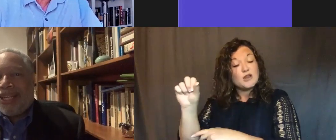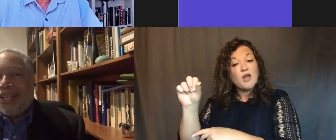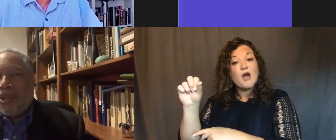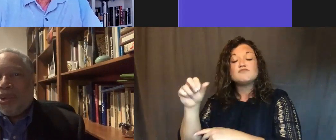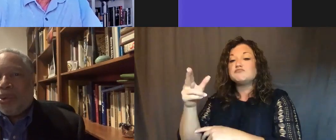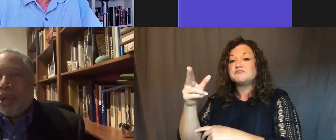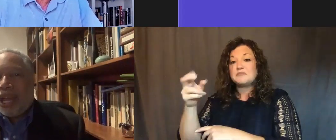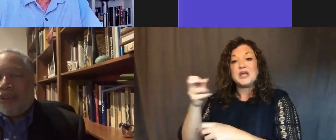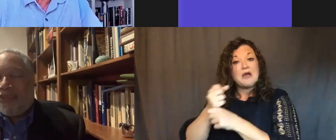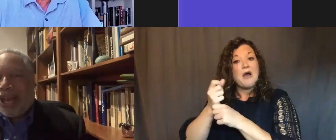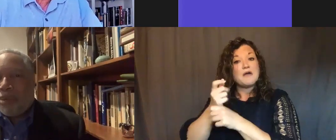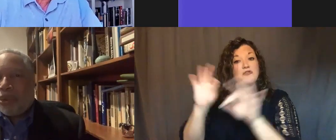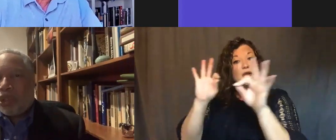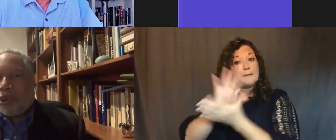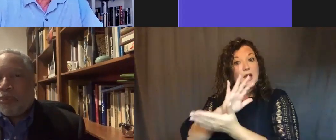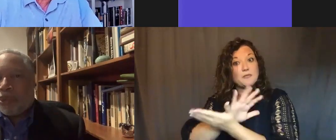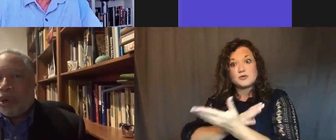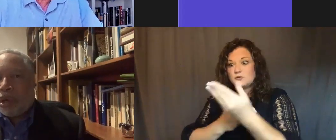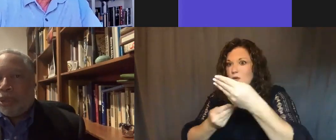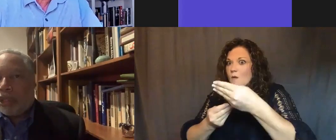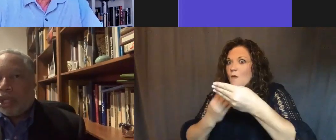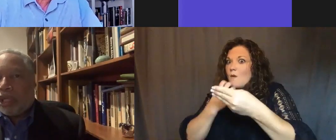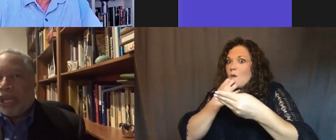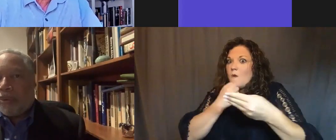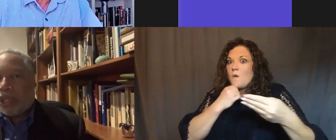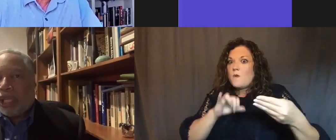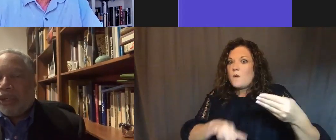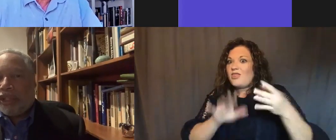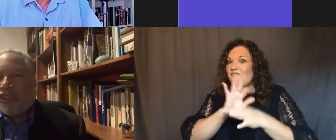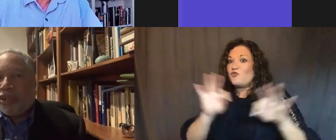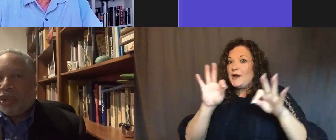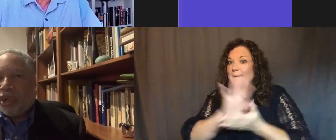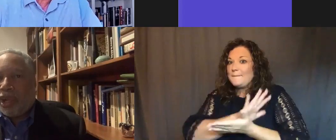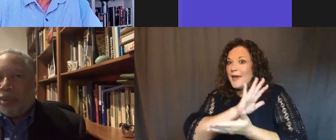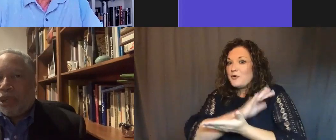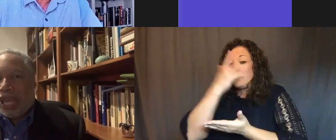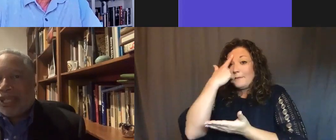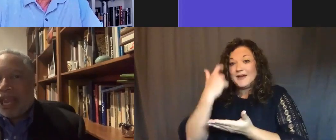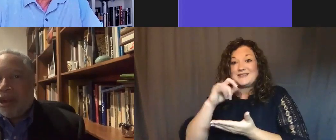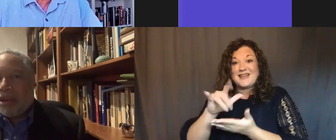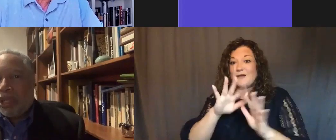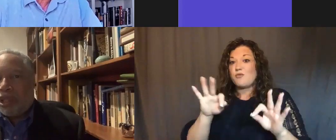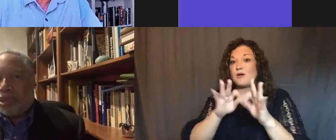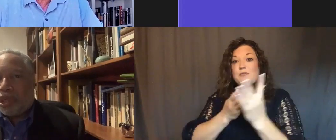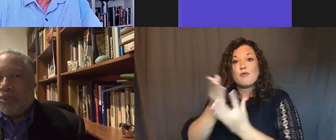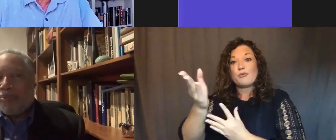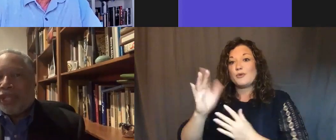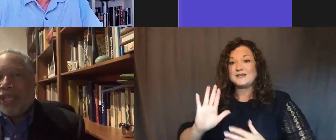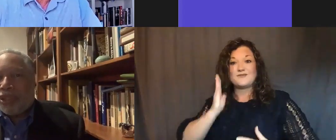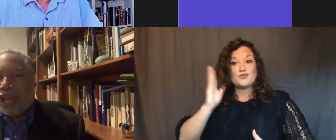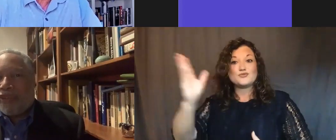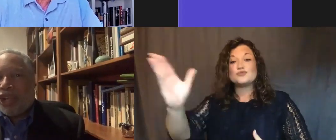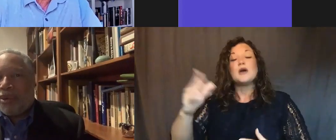And he knew how valuable those papers were, because they were the key to his future, but he had to carry it with him. So